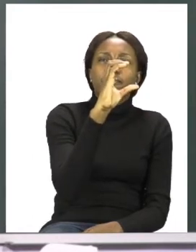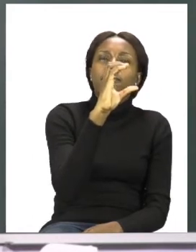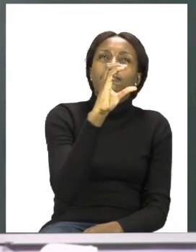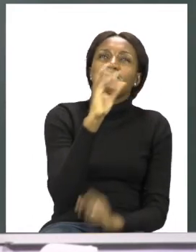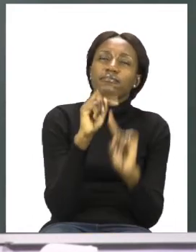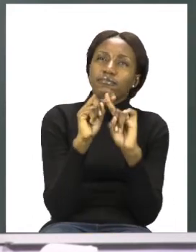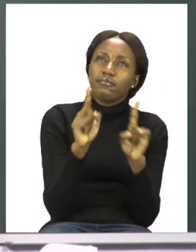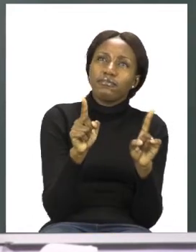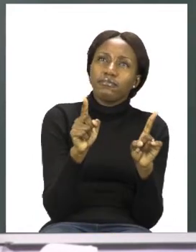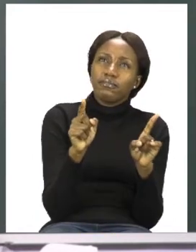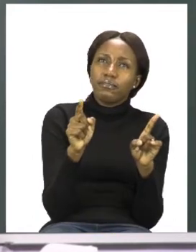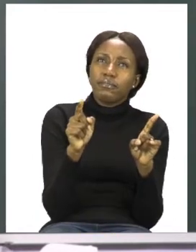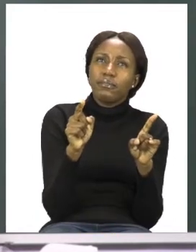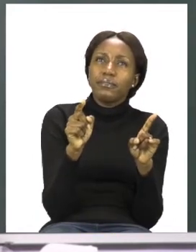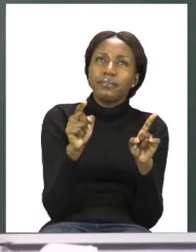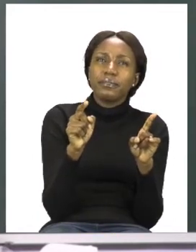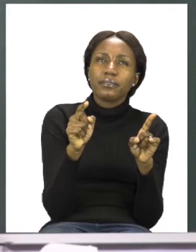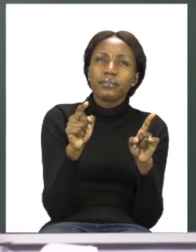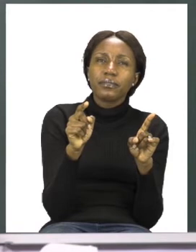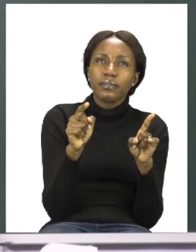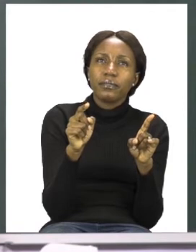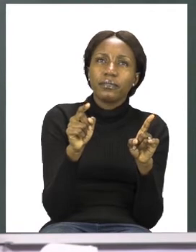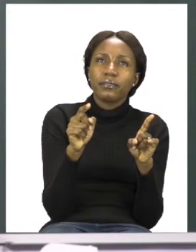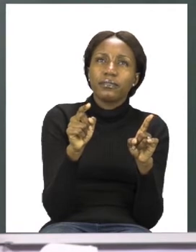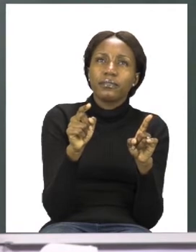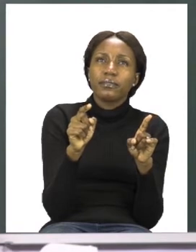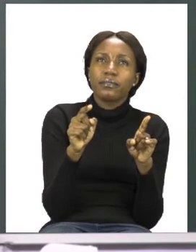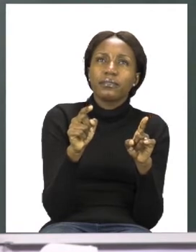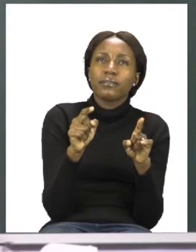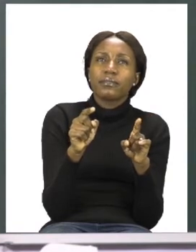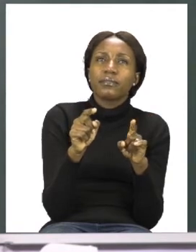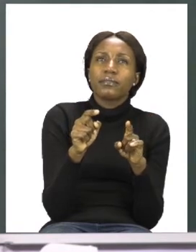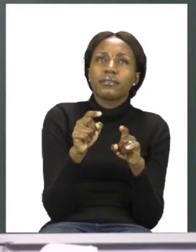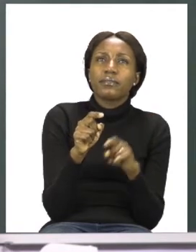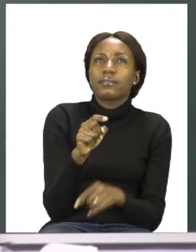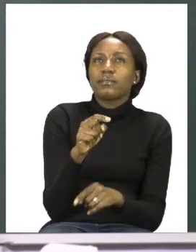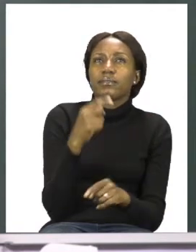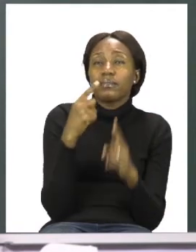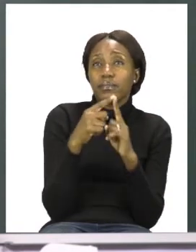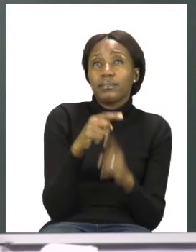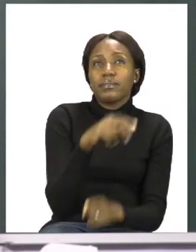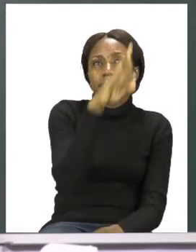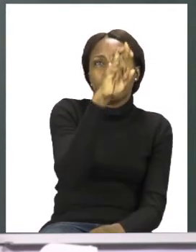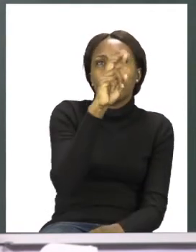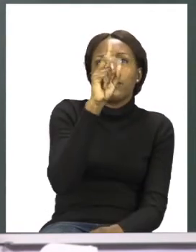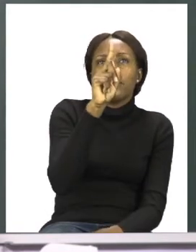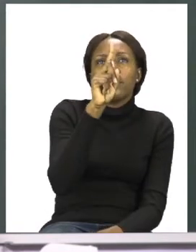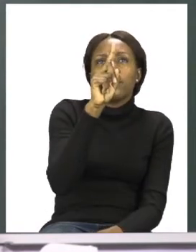cents, the dollar is different. We read it as one